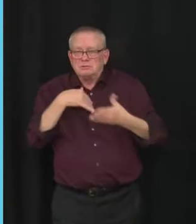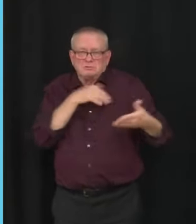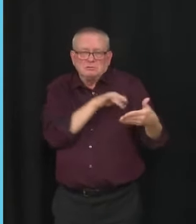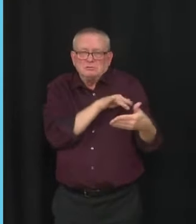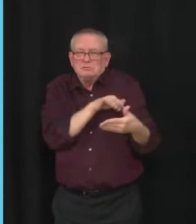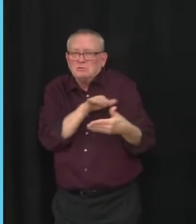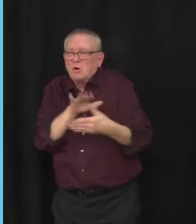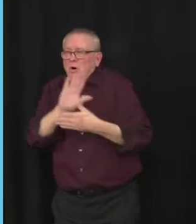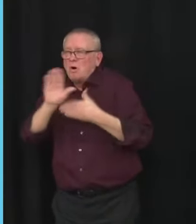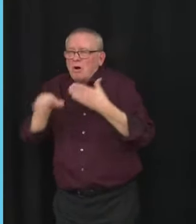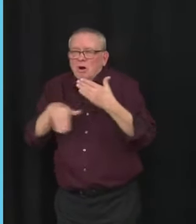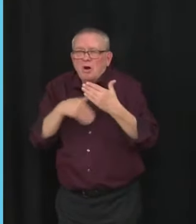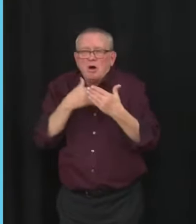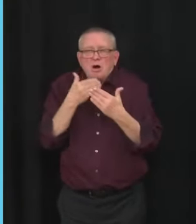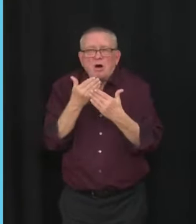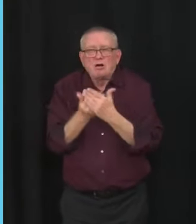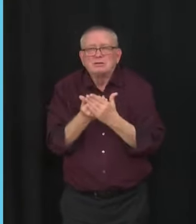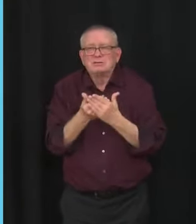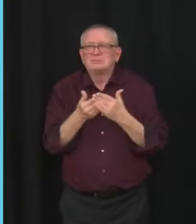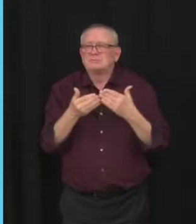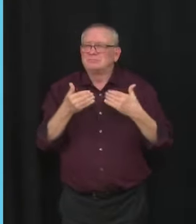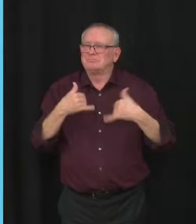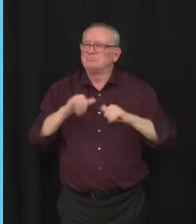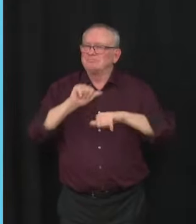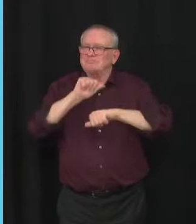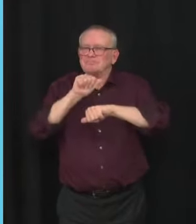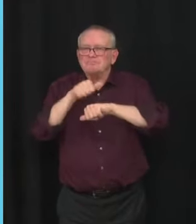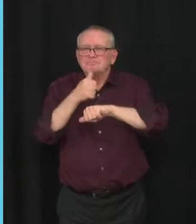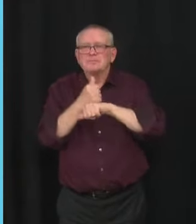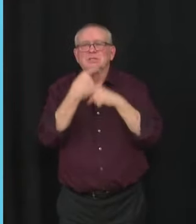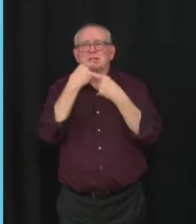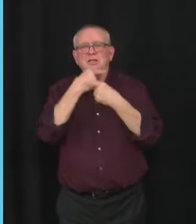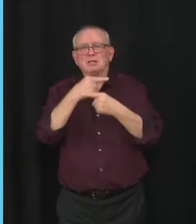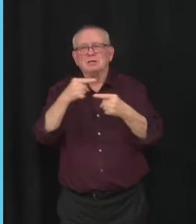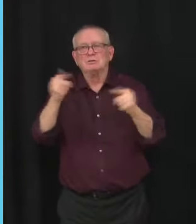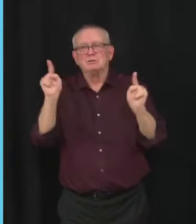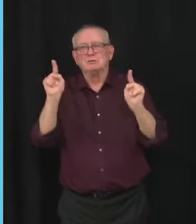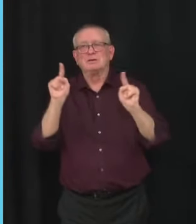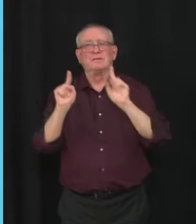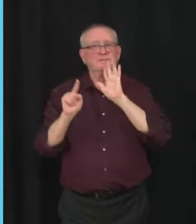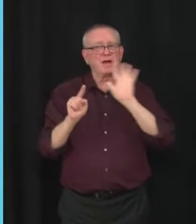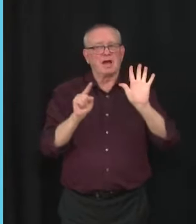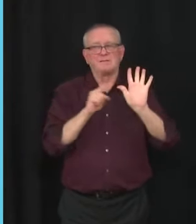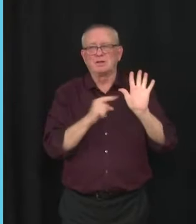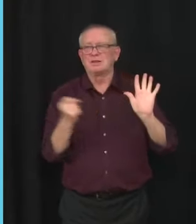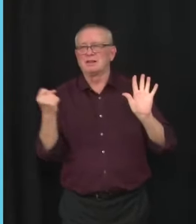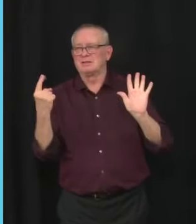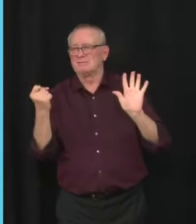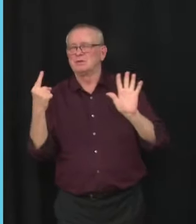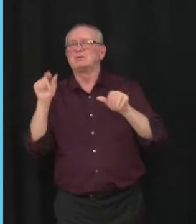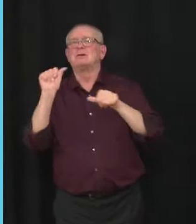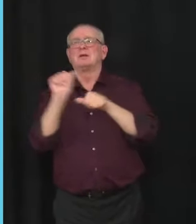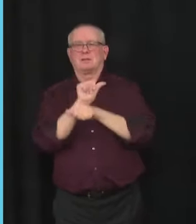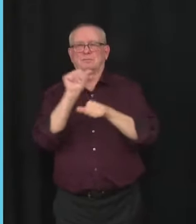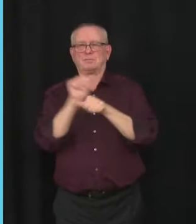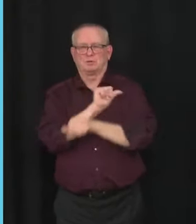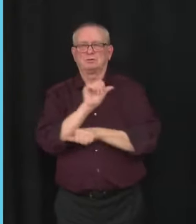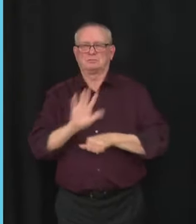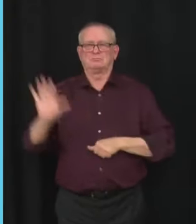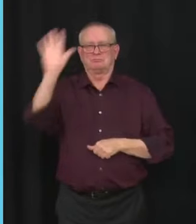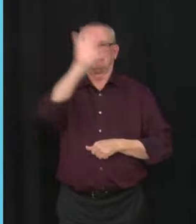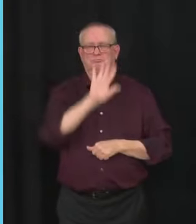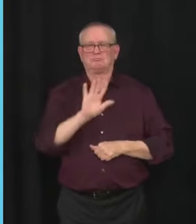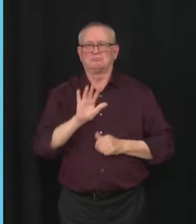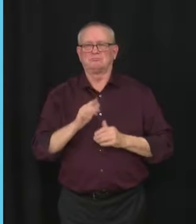Immunization, and this has formed the basis of our guidance on immunization for five to 11-year-olds in Alberta. This includes ensuring